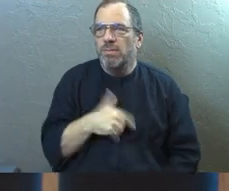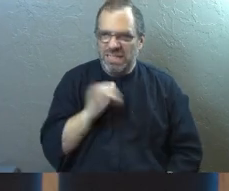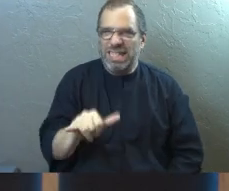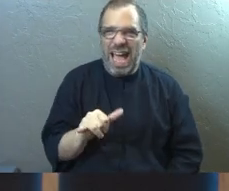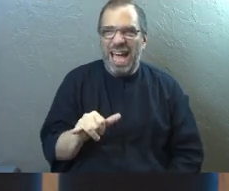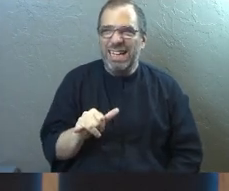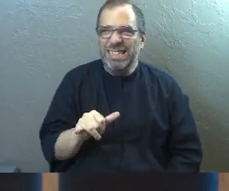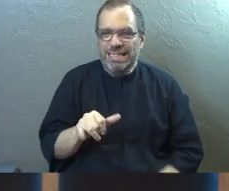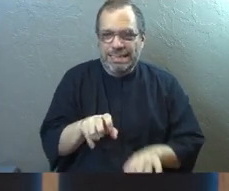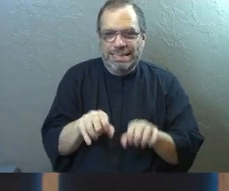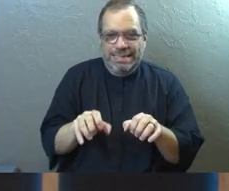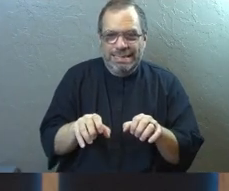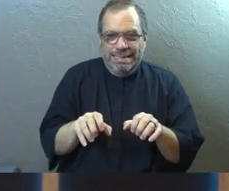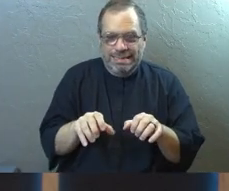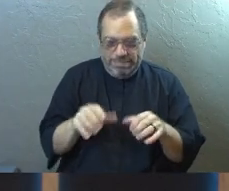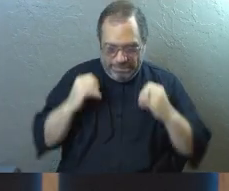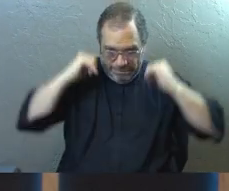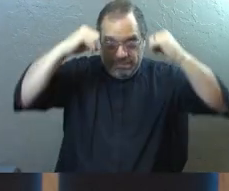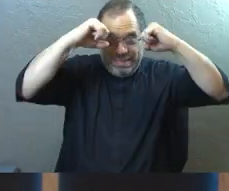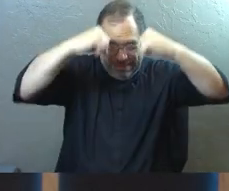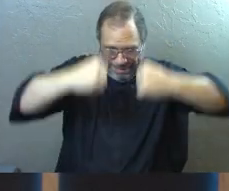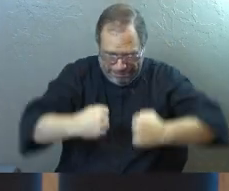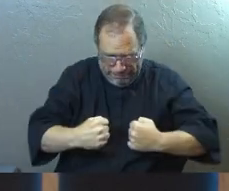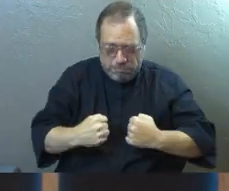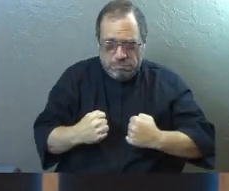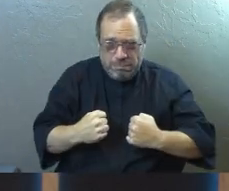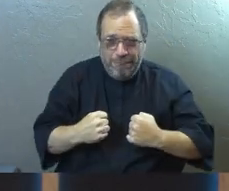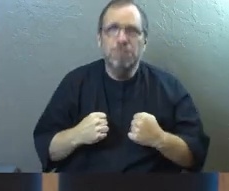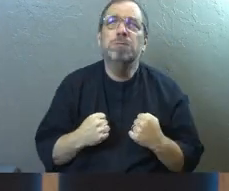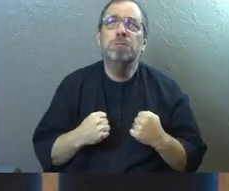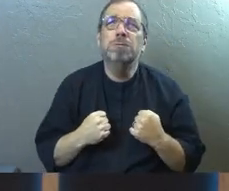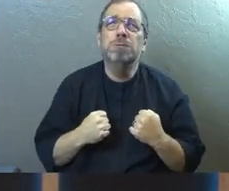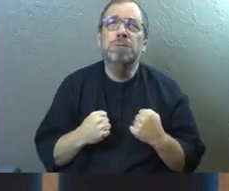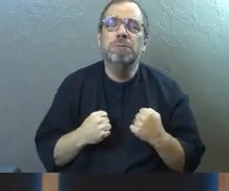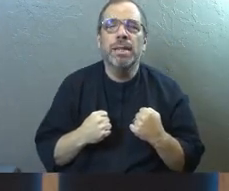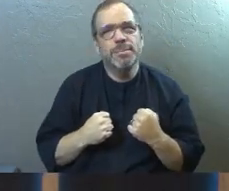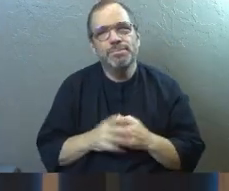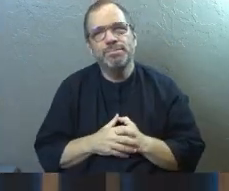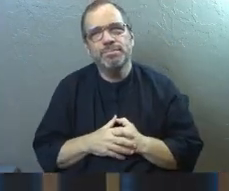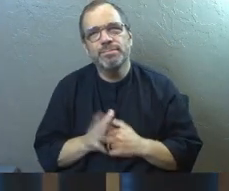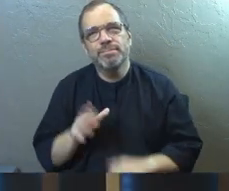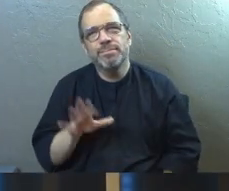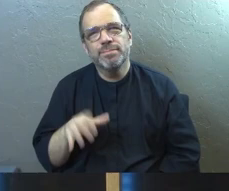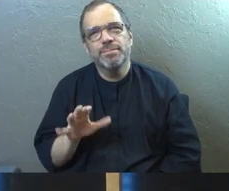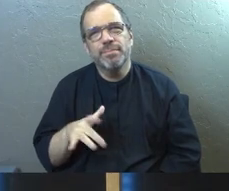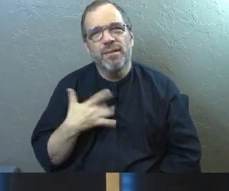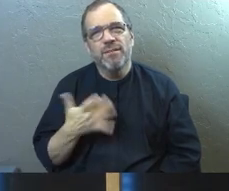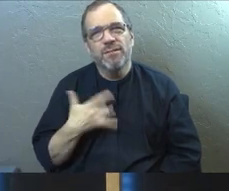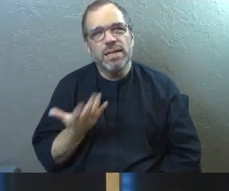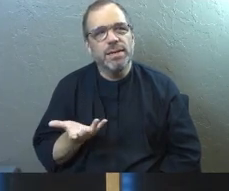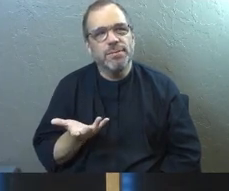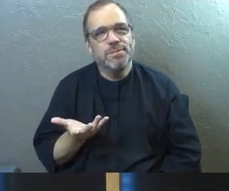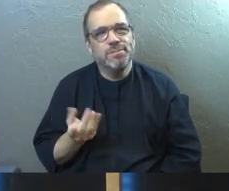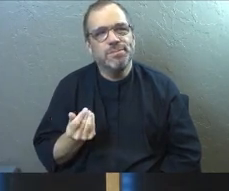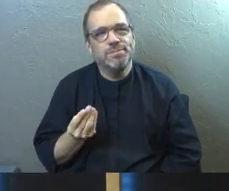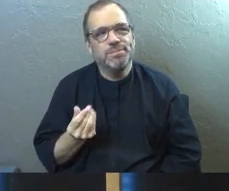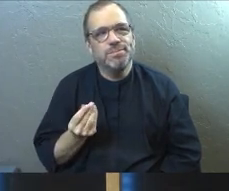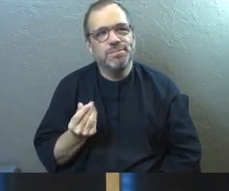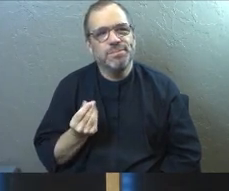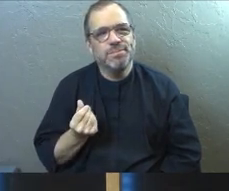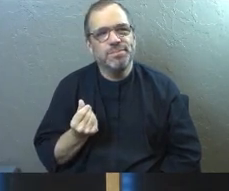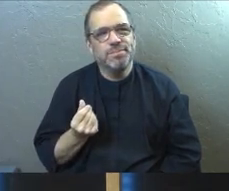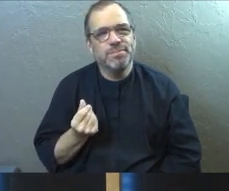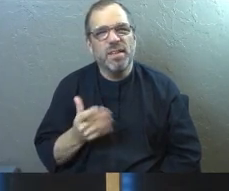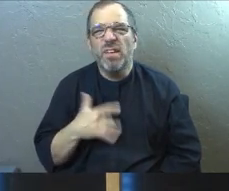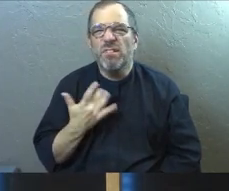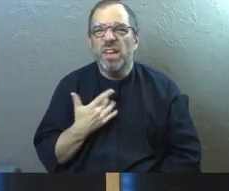are in that spot where it's like, well, I've already locked in so here we go and there's a little bit of a feeling of maybe